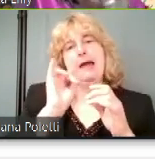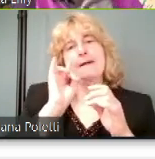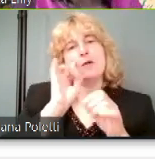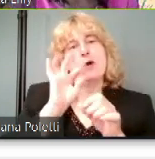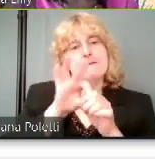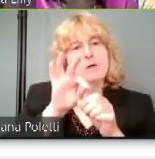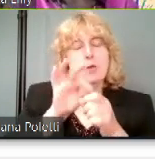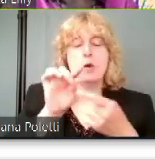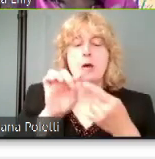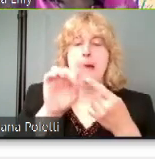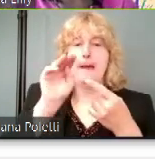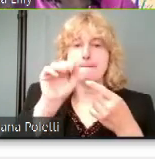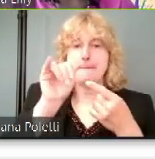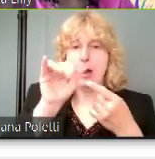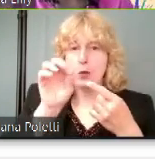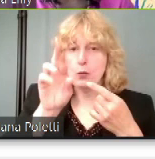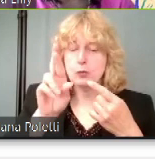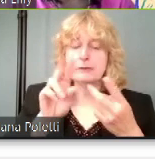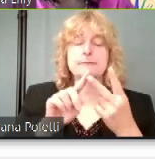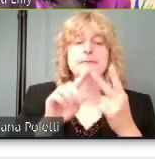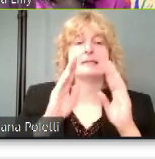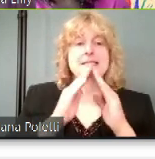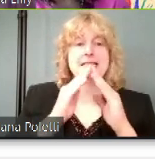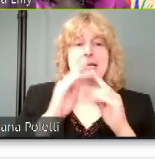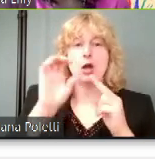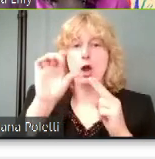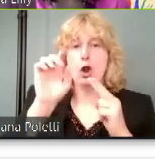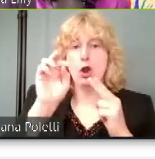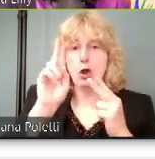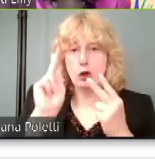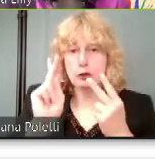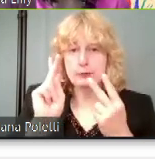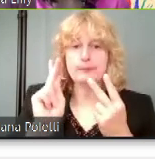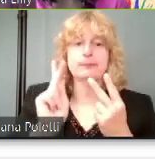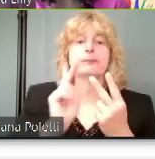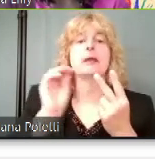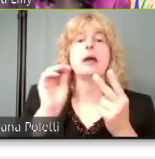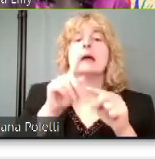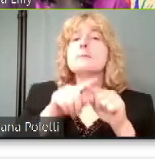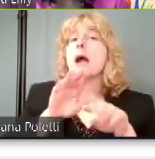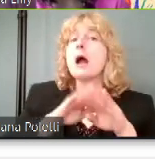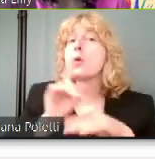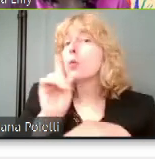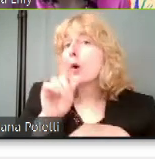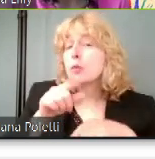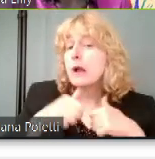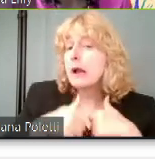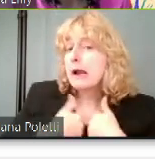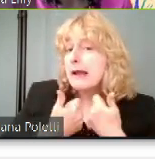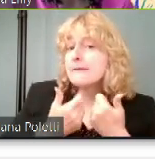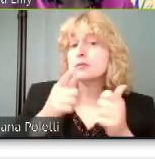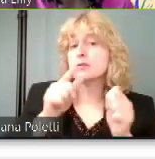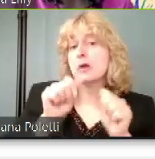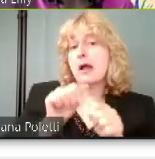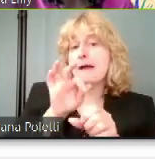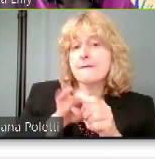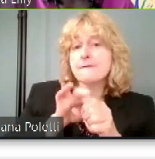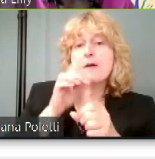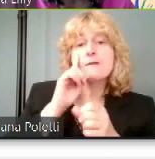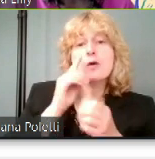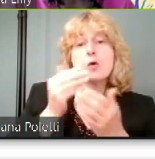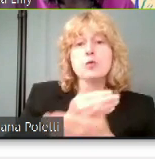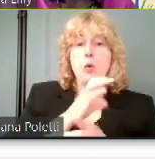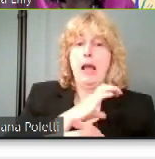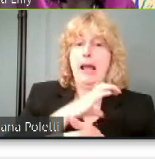upon where you live, you may have the ability to vote for a new council member at large